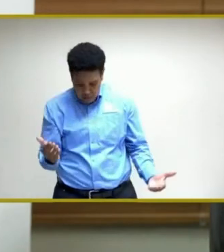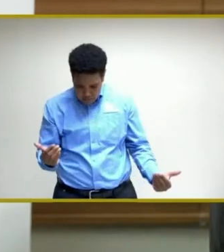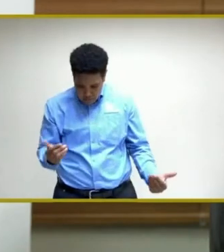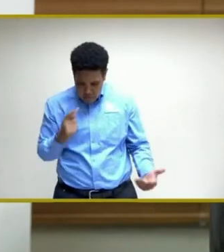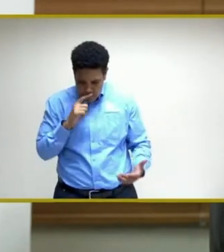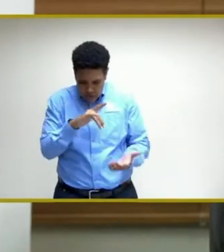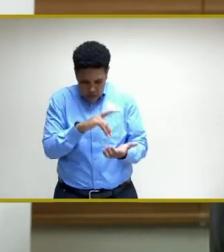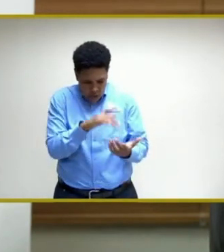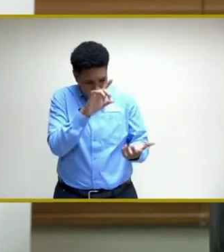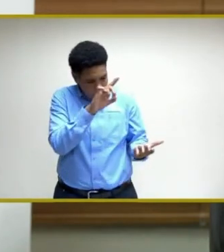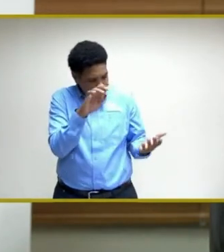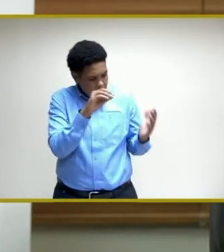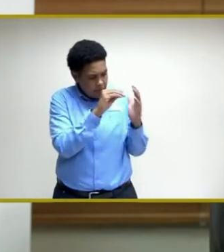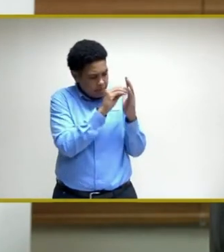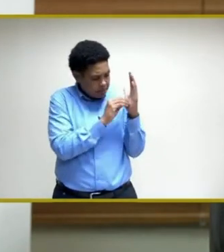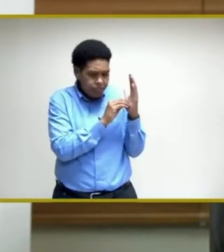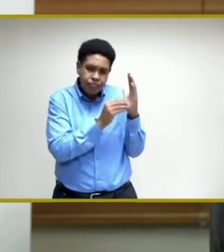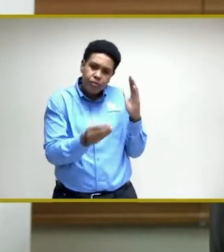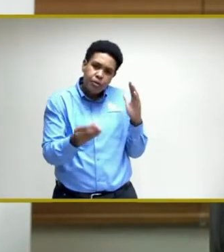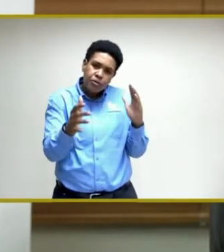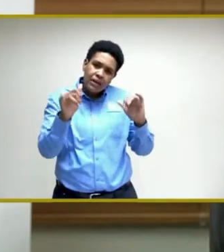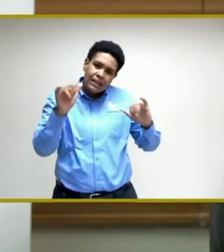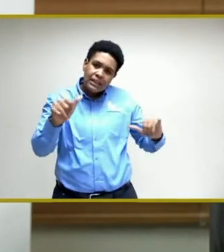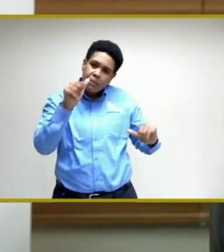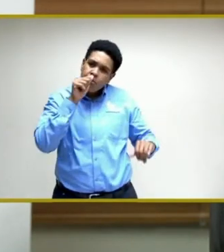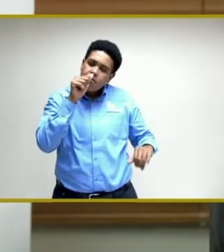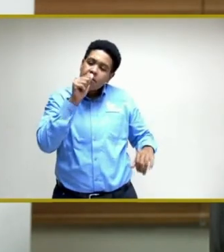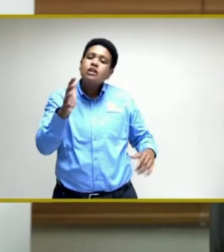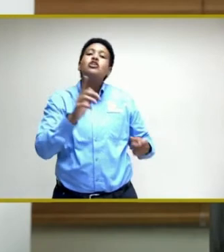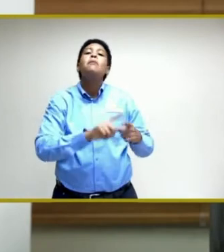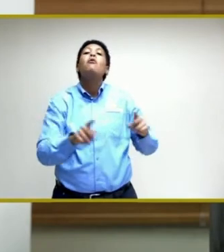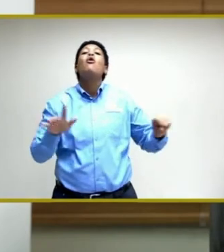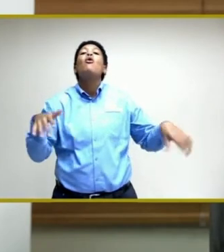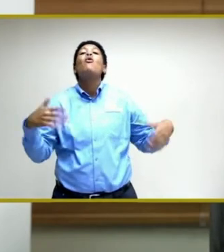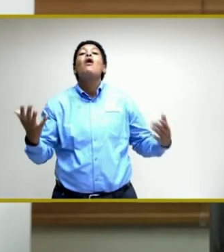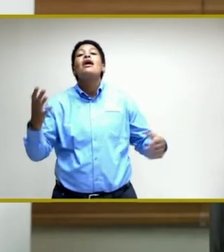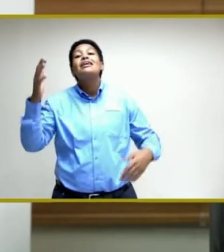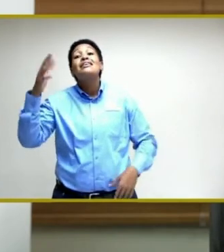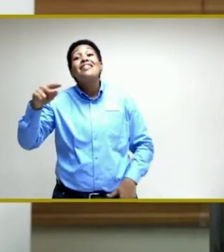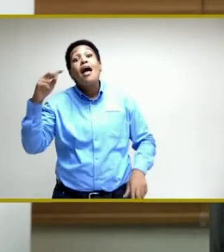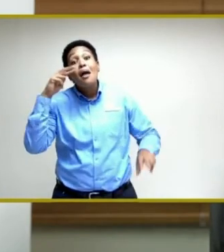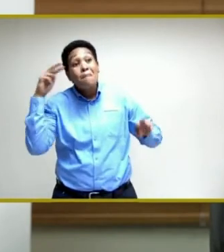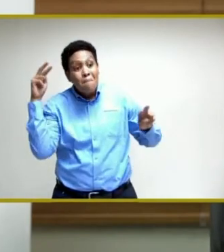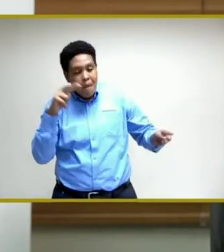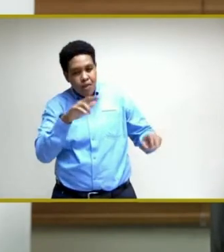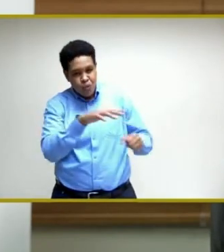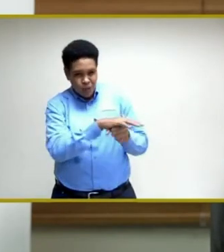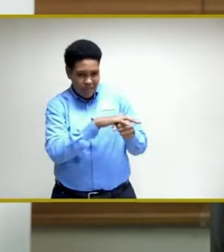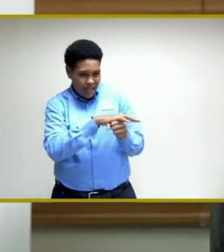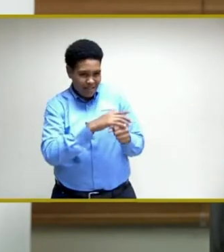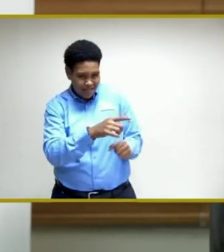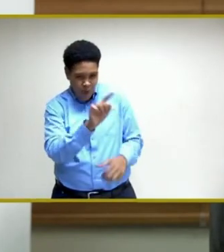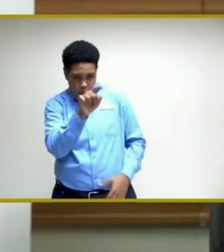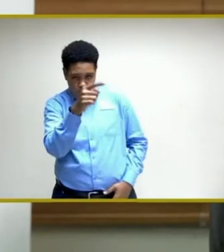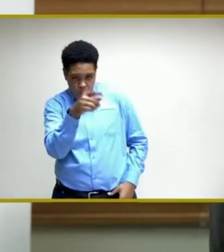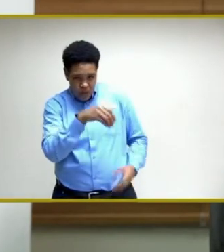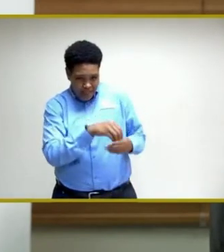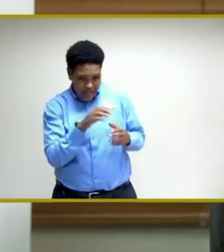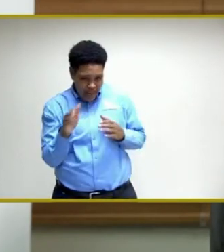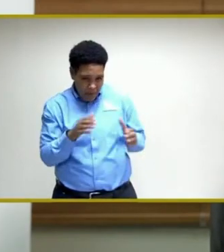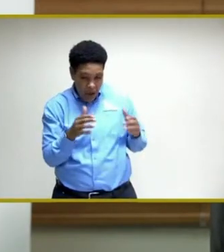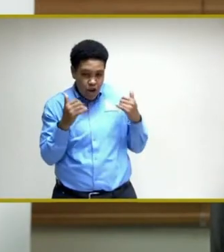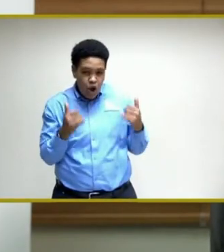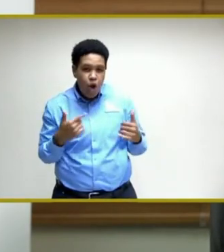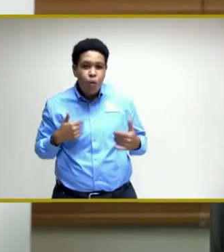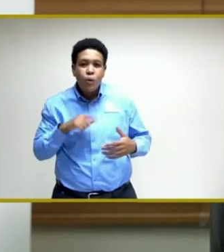central database, provide the same confidentiality. But they man those centers. And that was always in the plan. Now